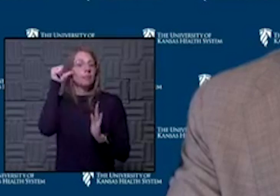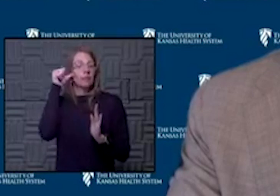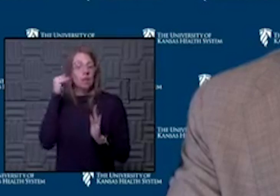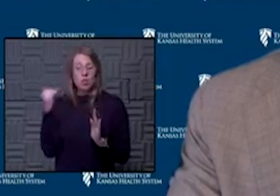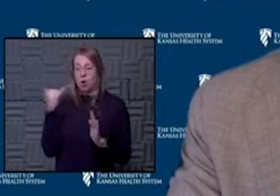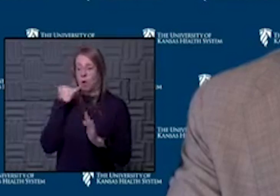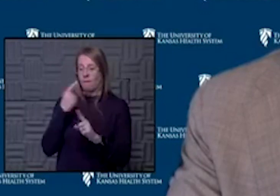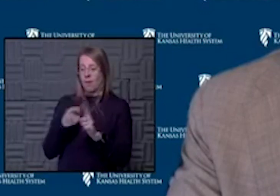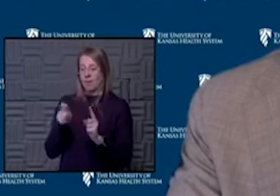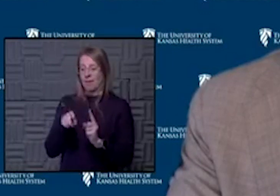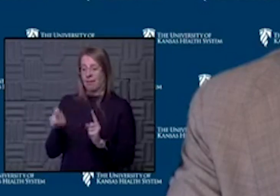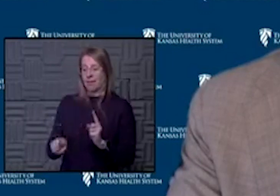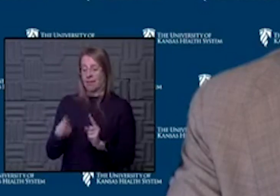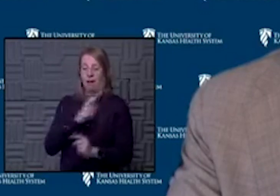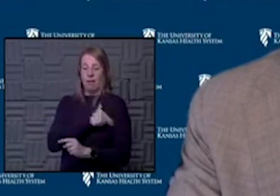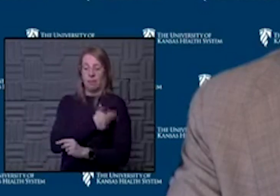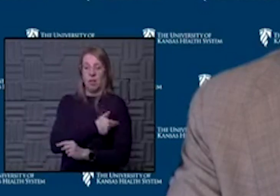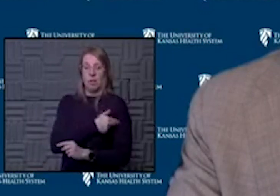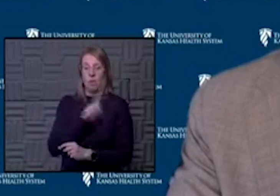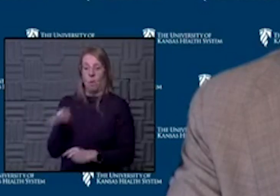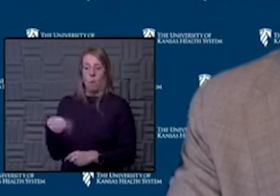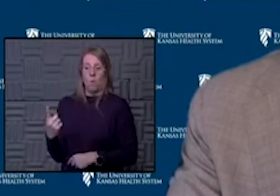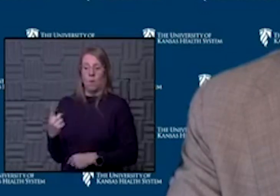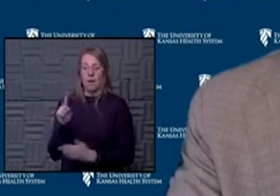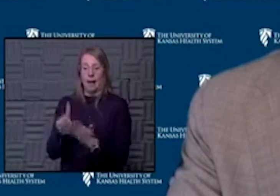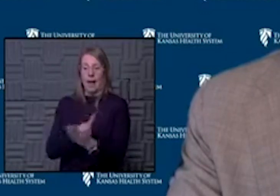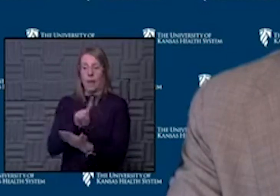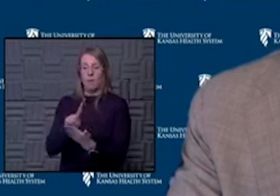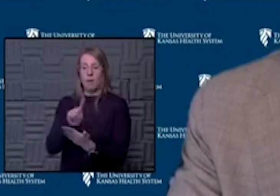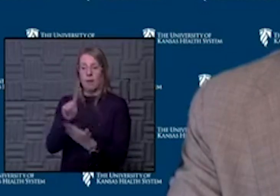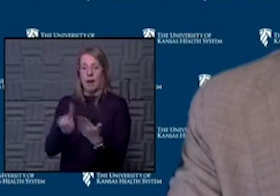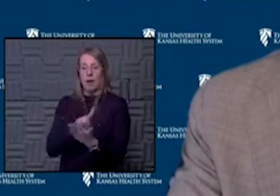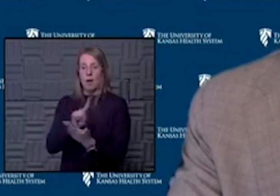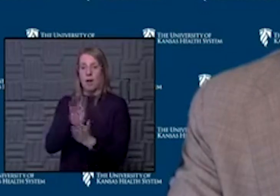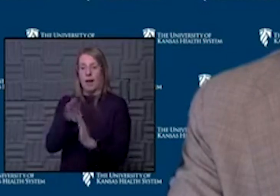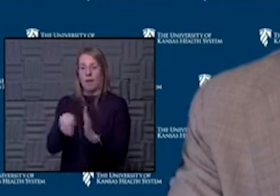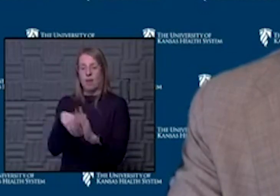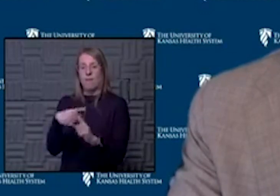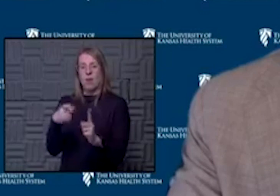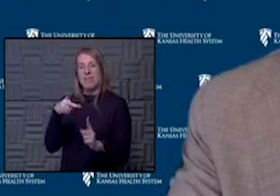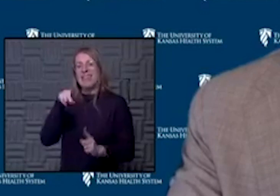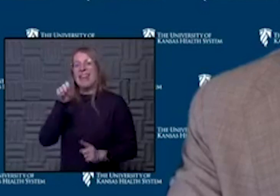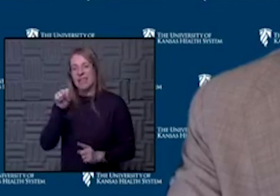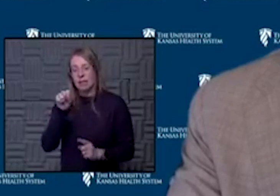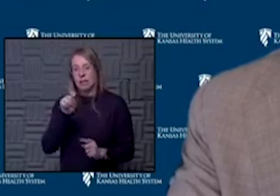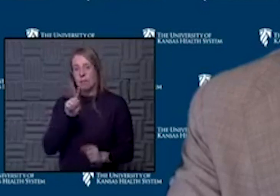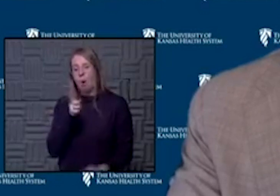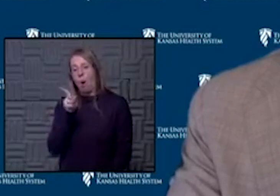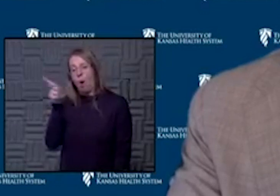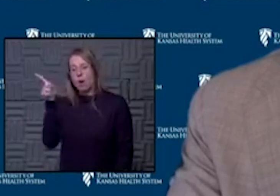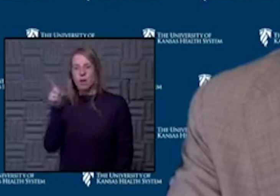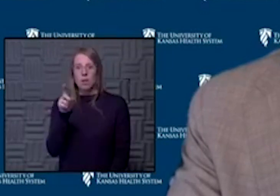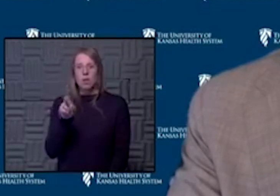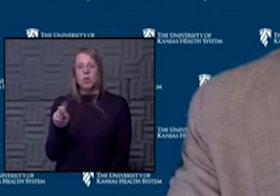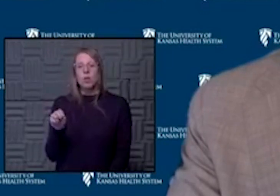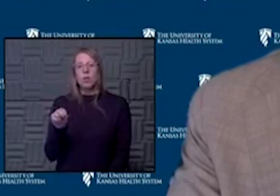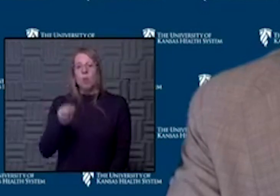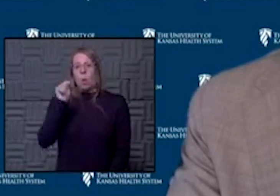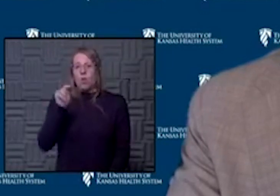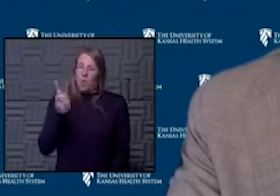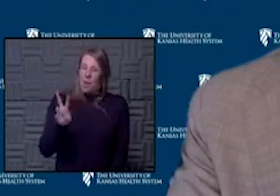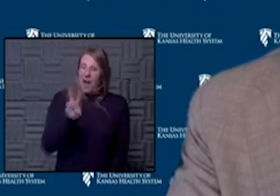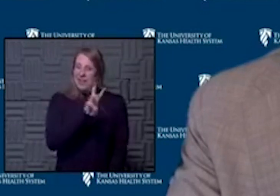call from a Texas hospital that actually was only maybe an hour, hour and a half from the Kansas border. So far northwestern,